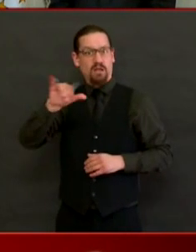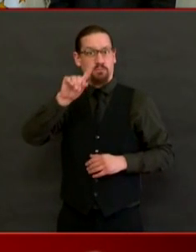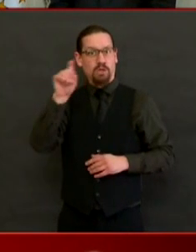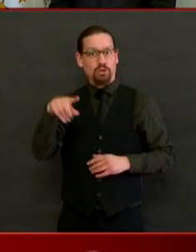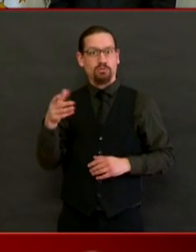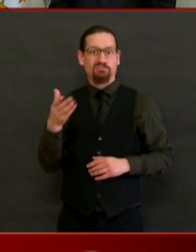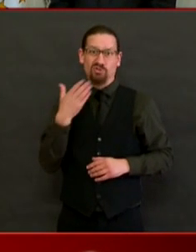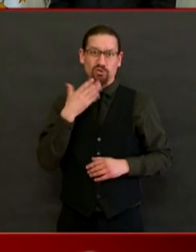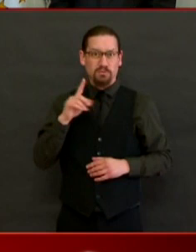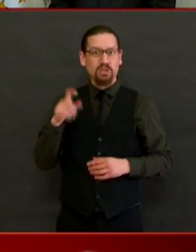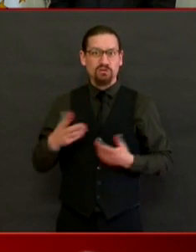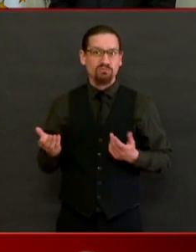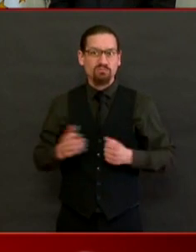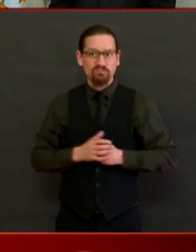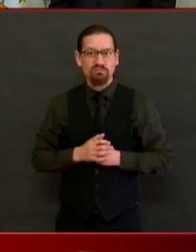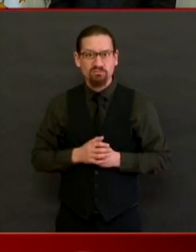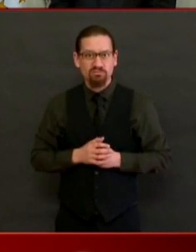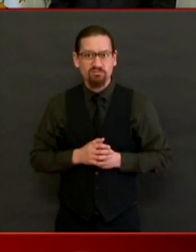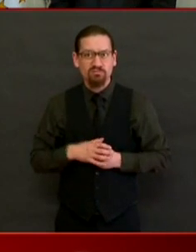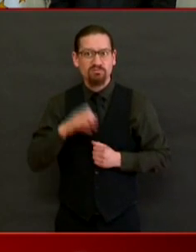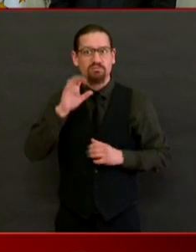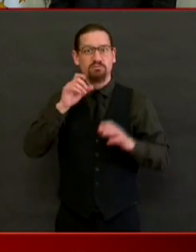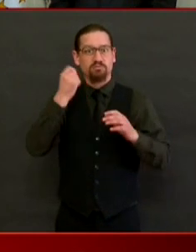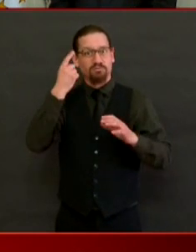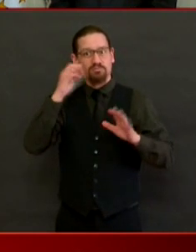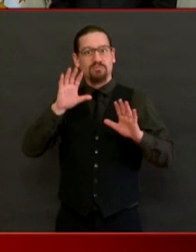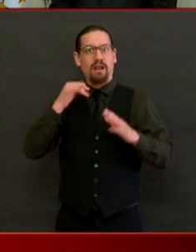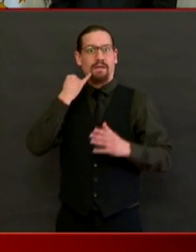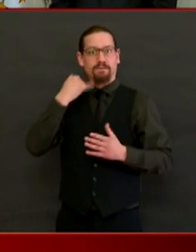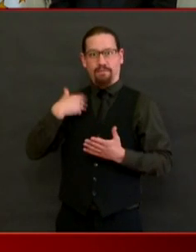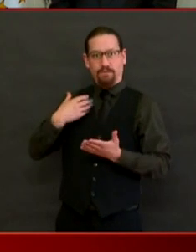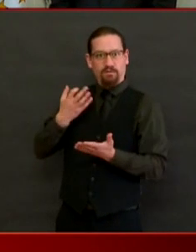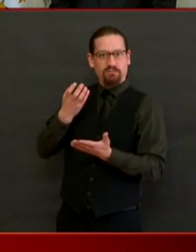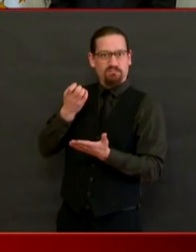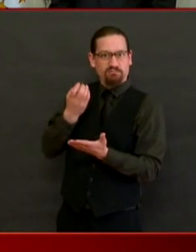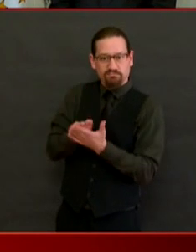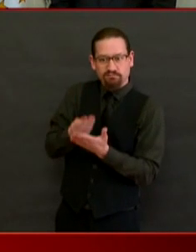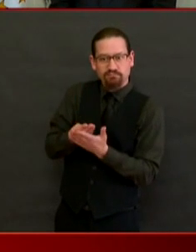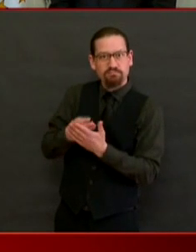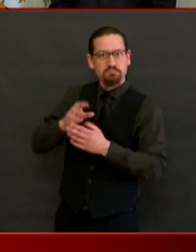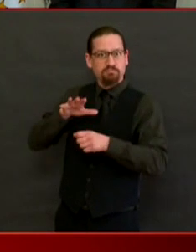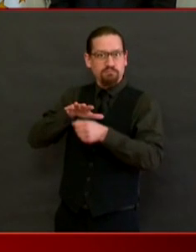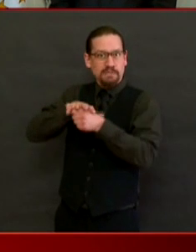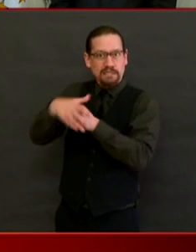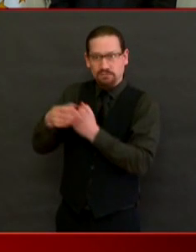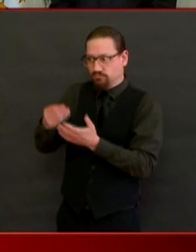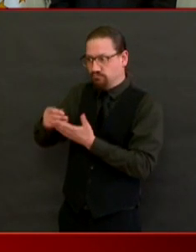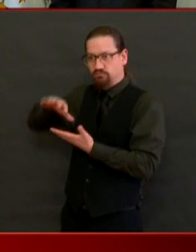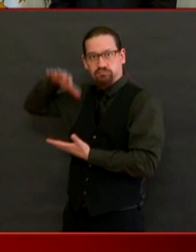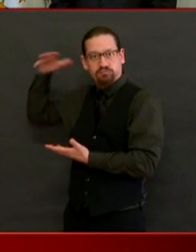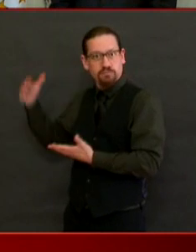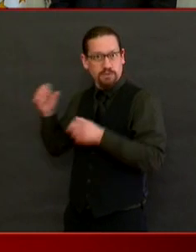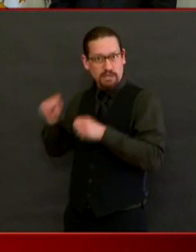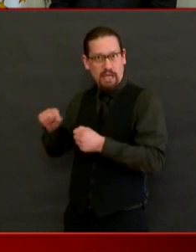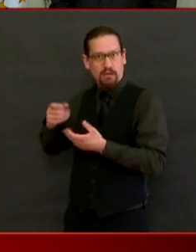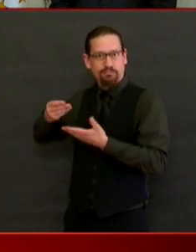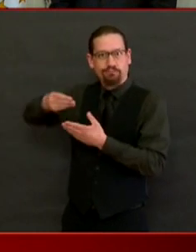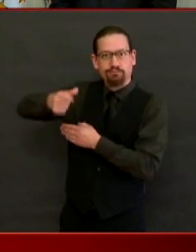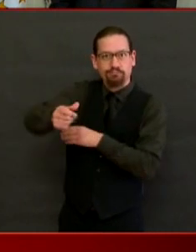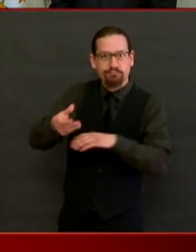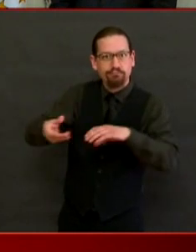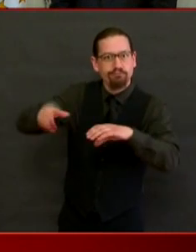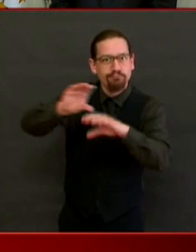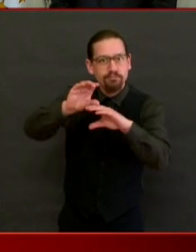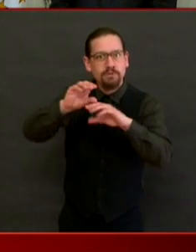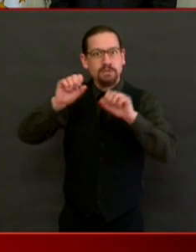consequences. You have to make sure you have the funds to be able to do it. So we are working to see what we